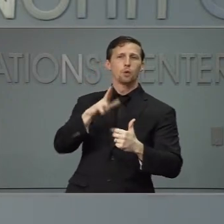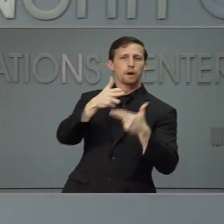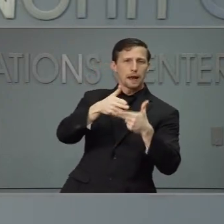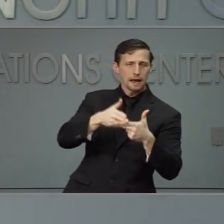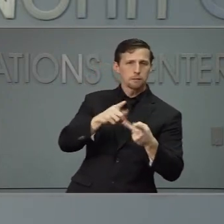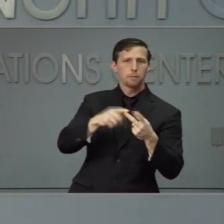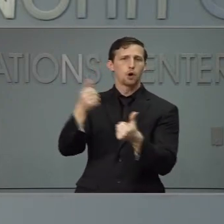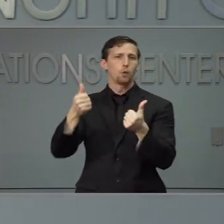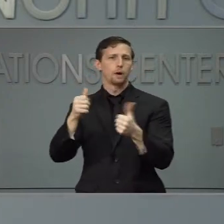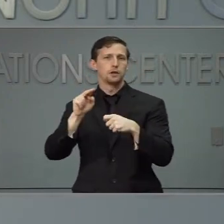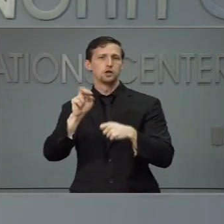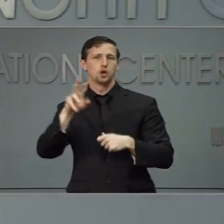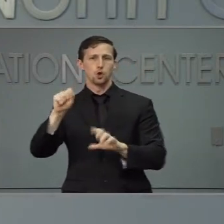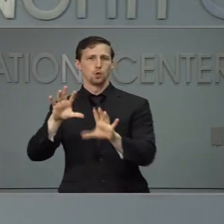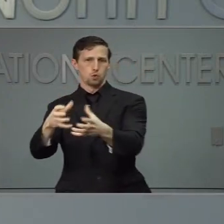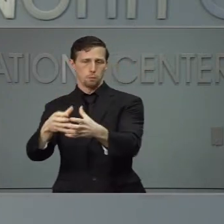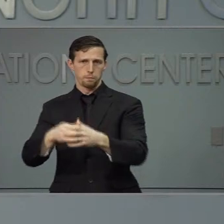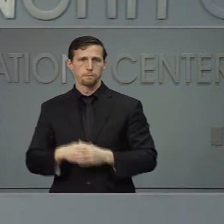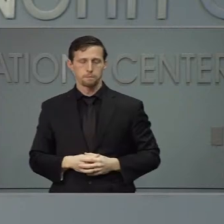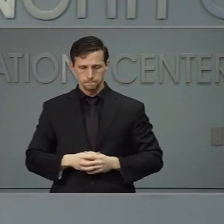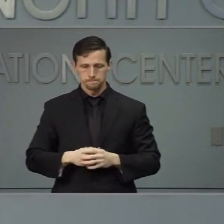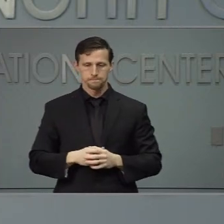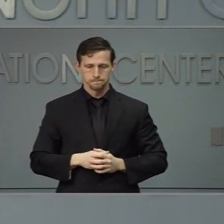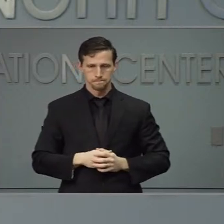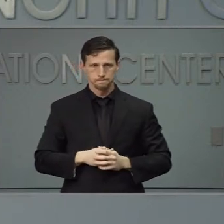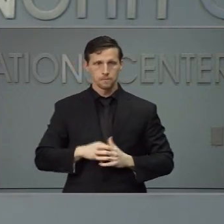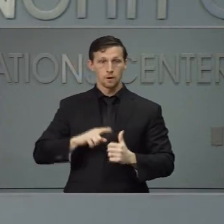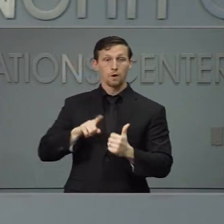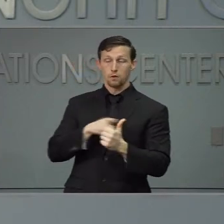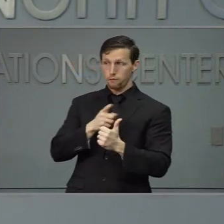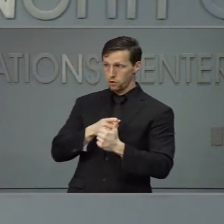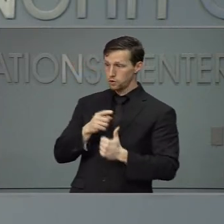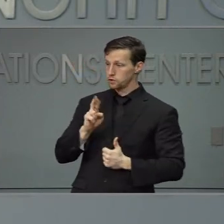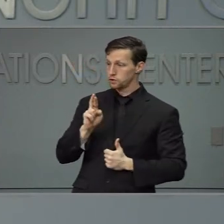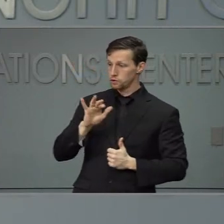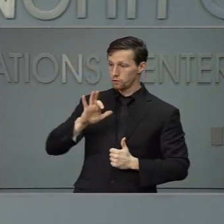Our first question is from Richard Craver with the Winston-Salem Journal.